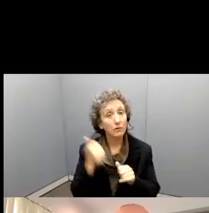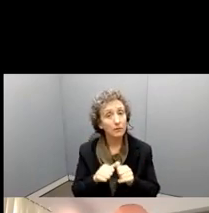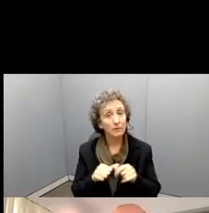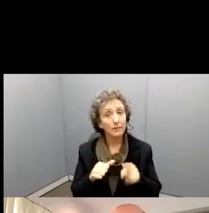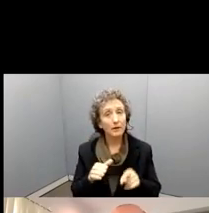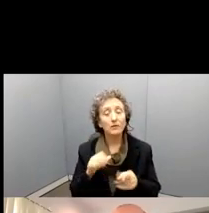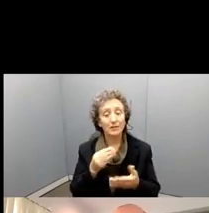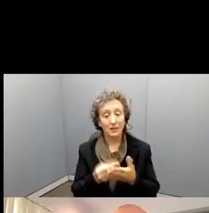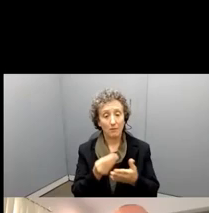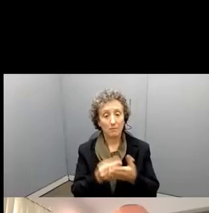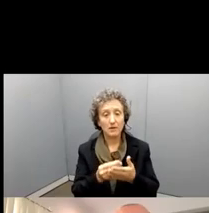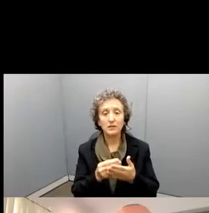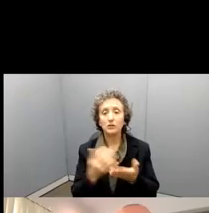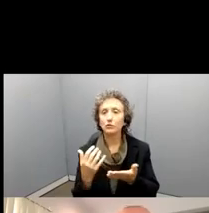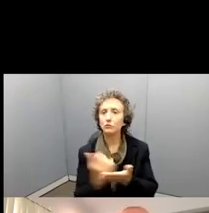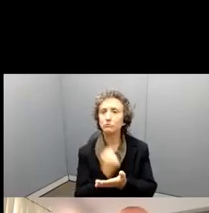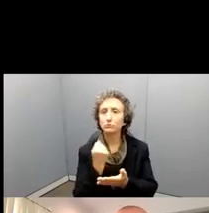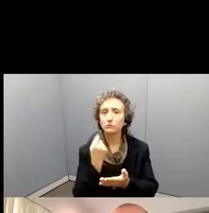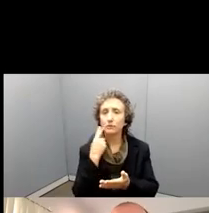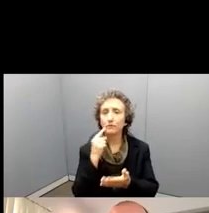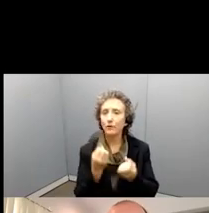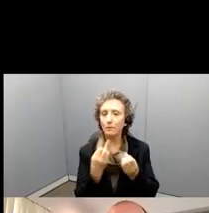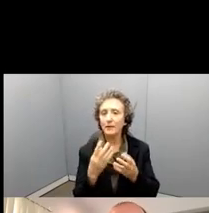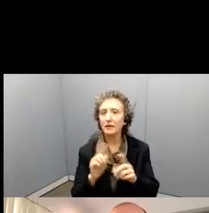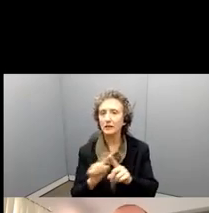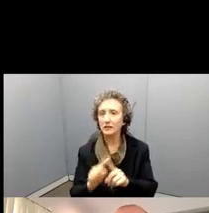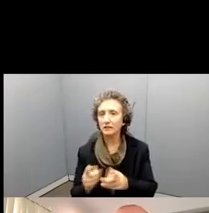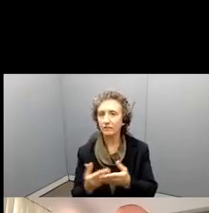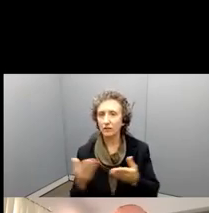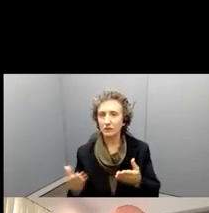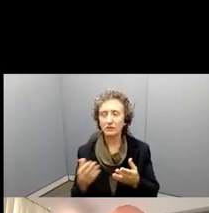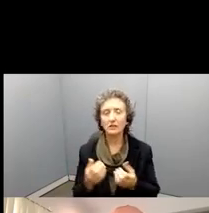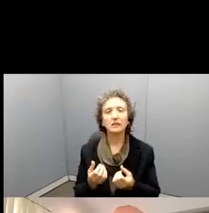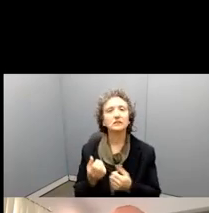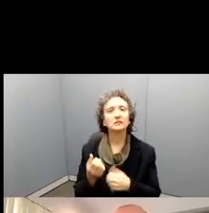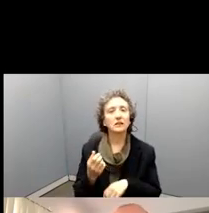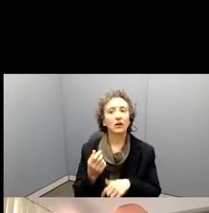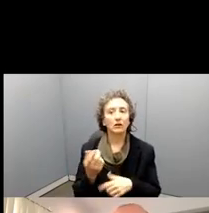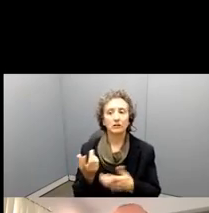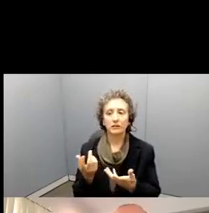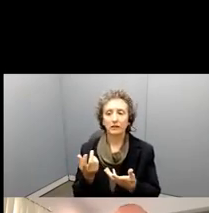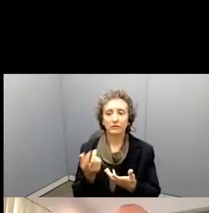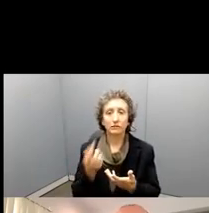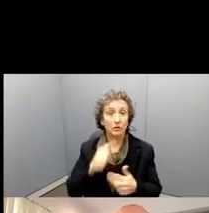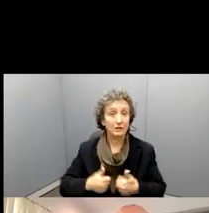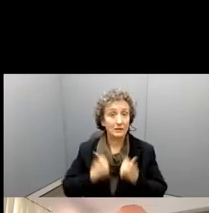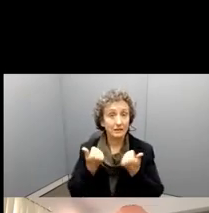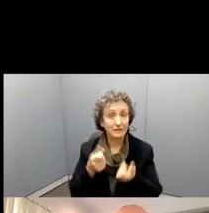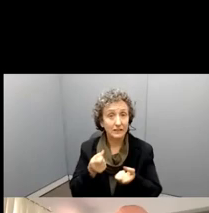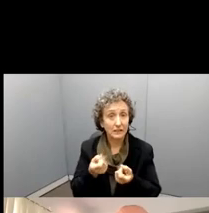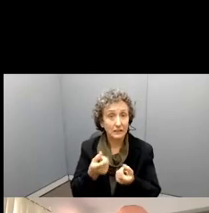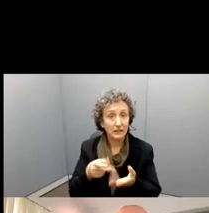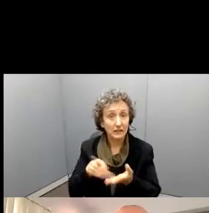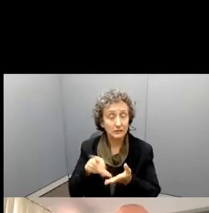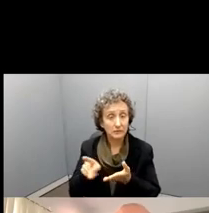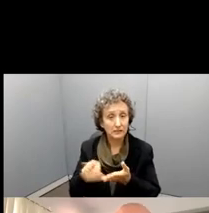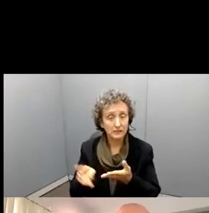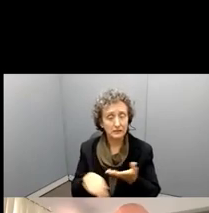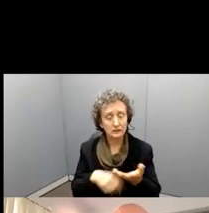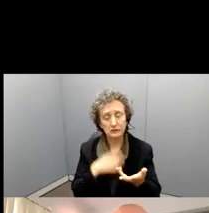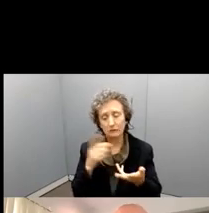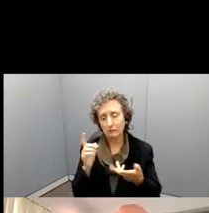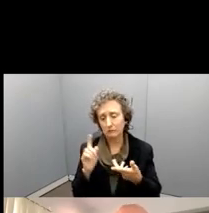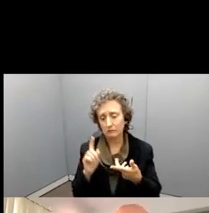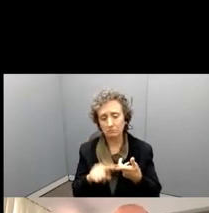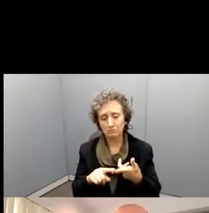lot, many of our, our, um, fellows will use these funds for living expenses, um, occasionally other